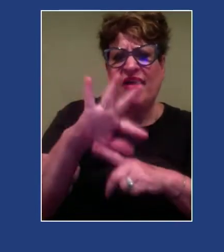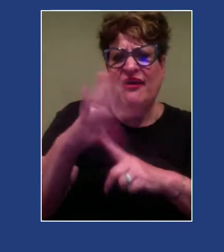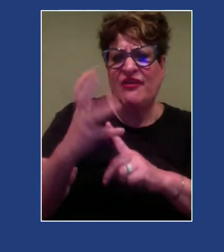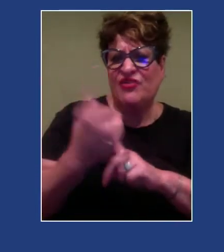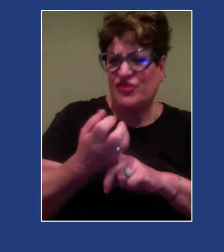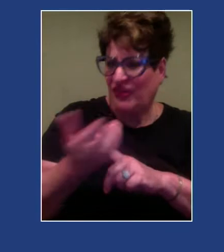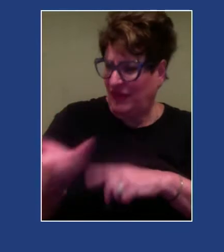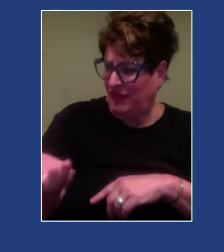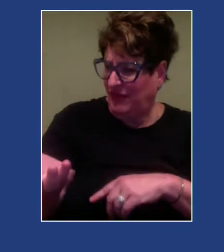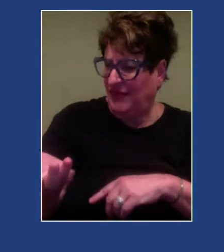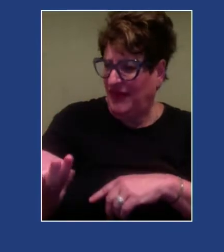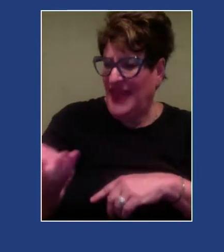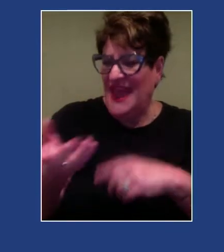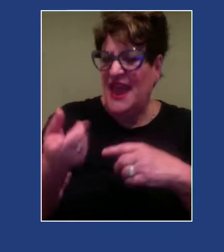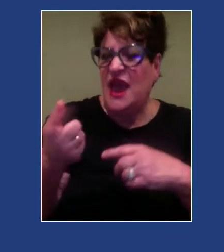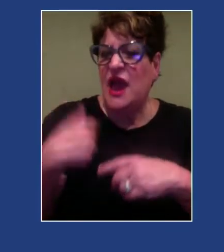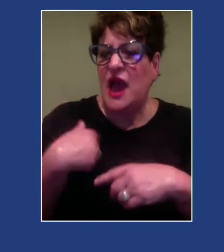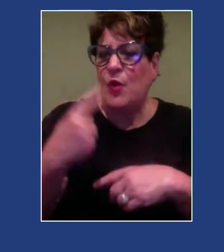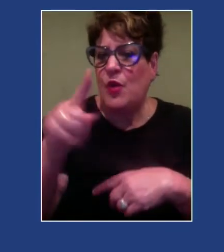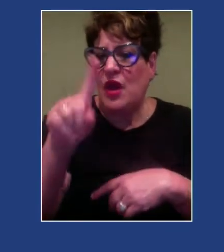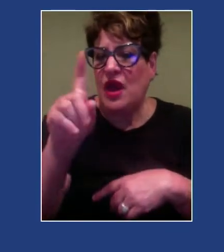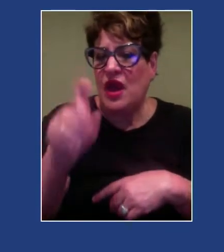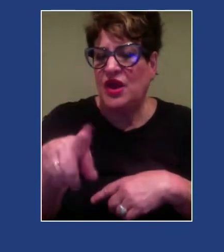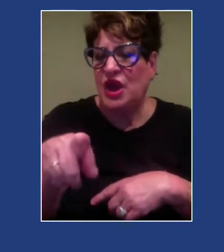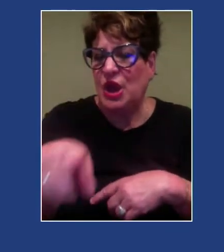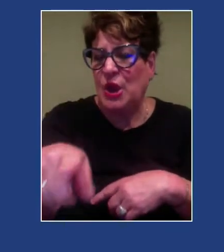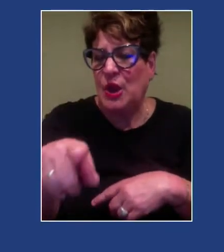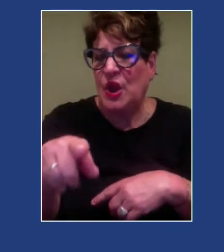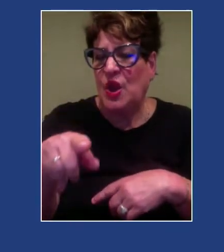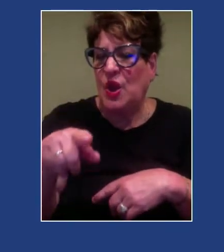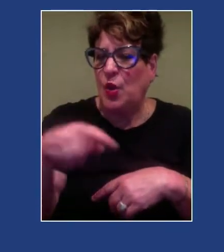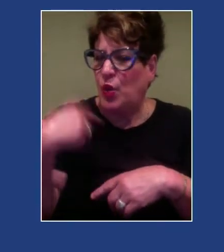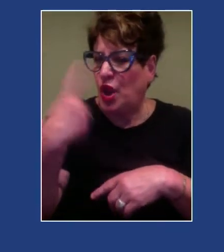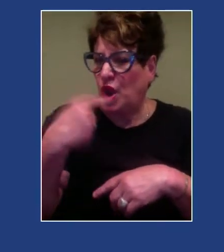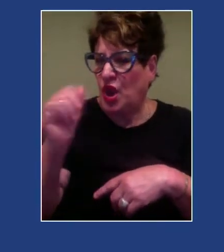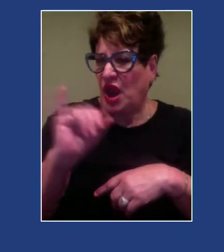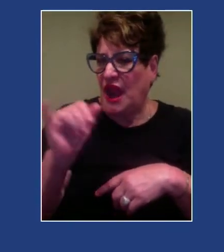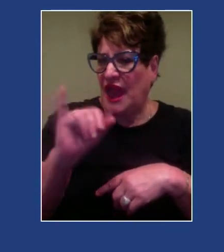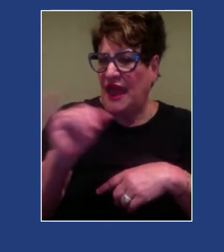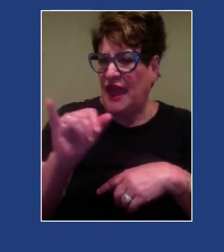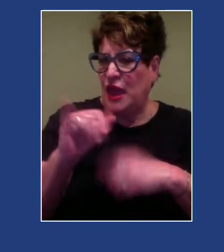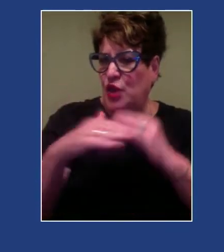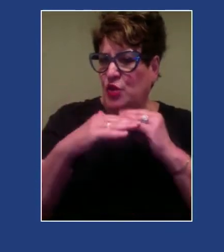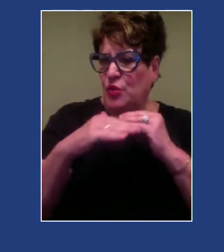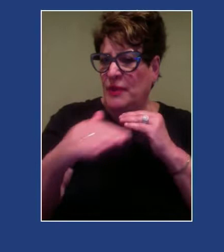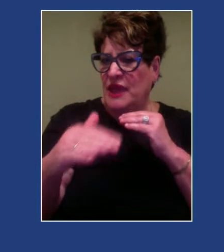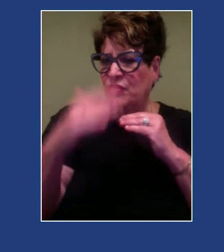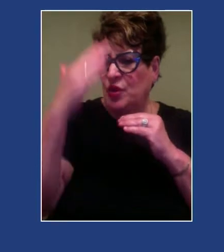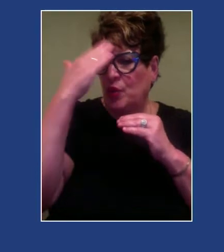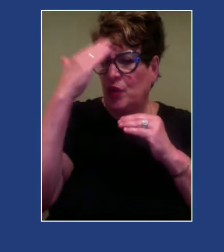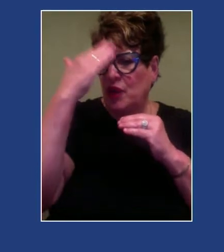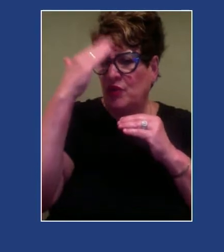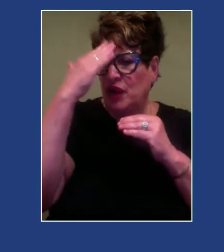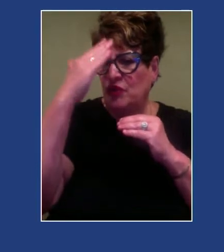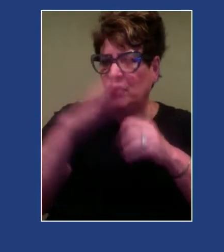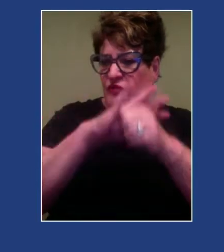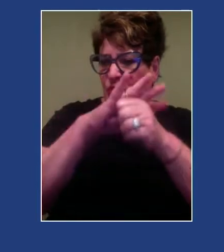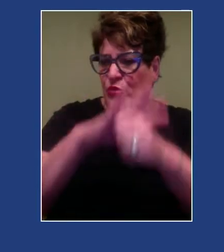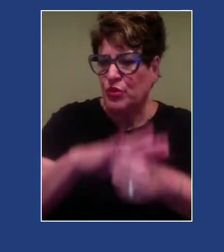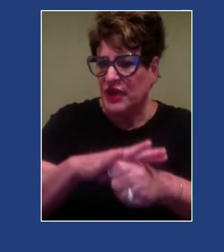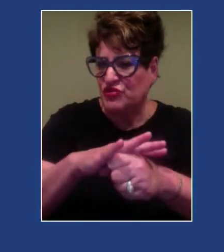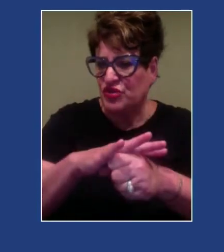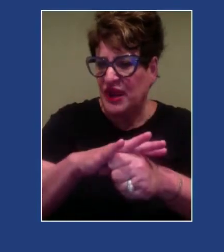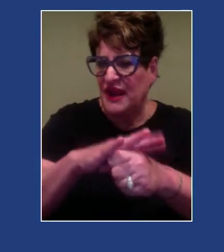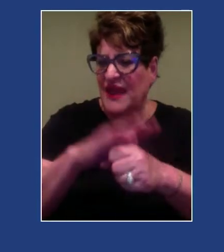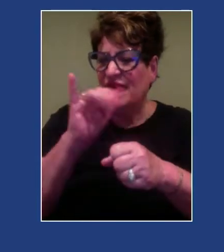What I'm asking us to consider is what does it look like to maintain an awareness of oppression as the context